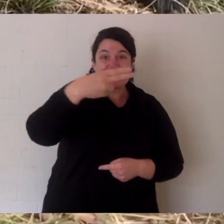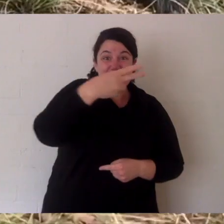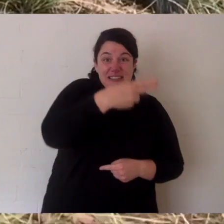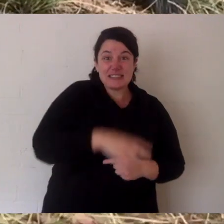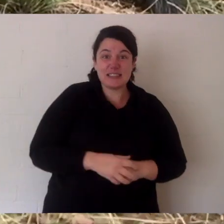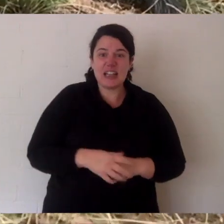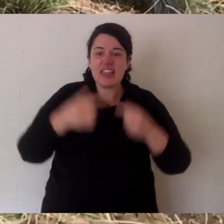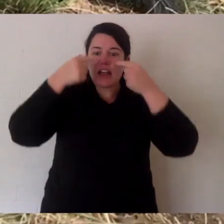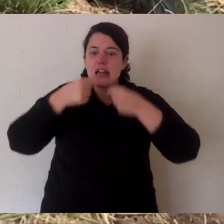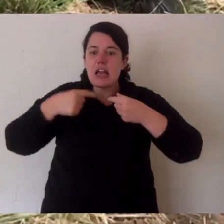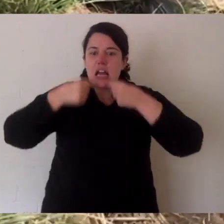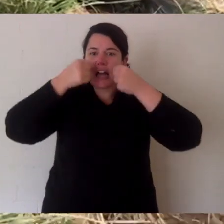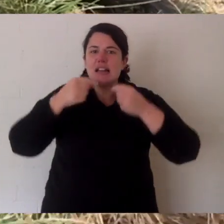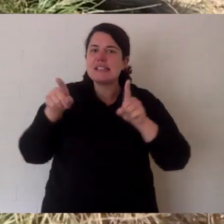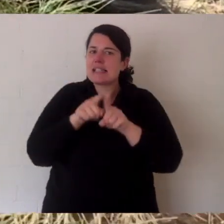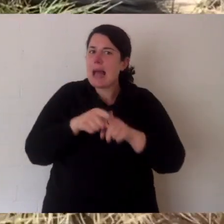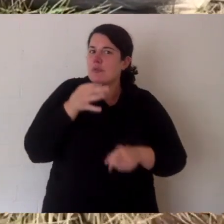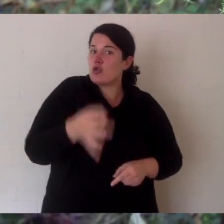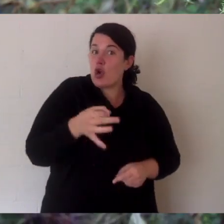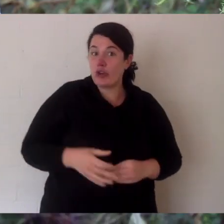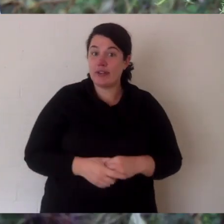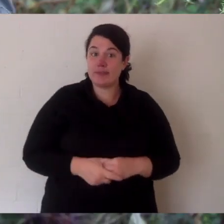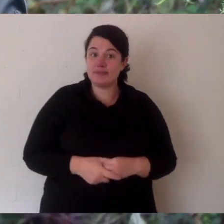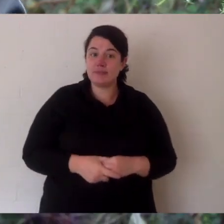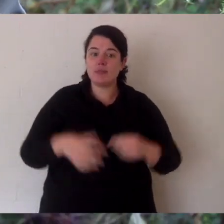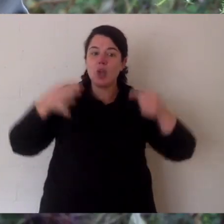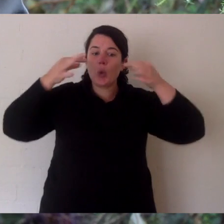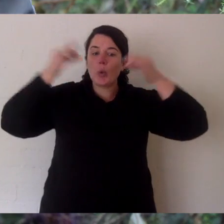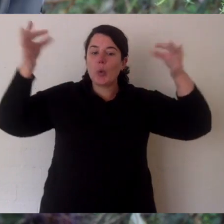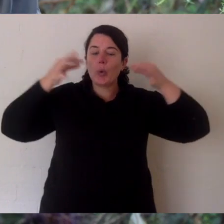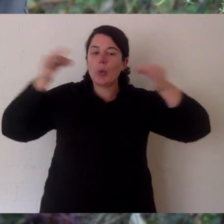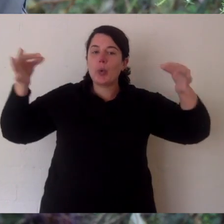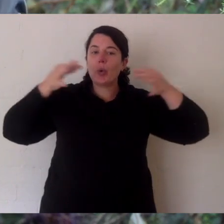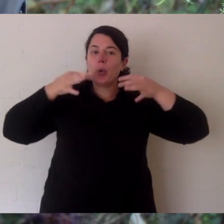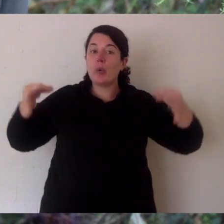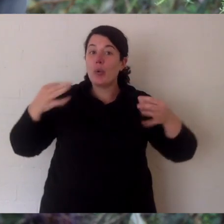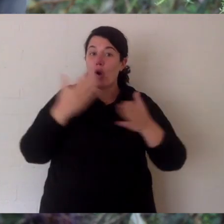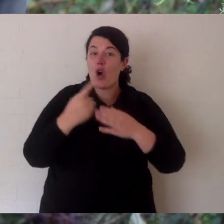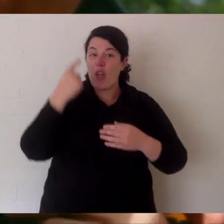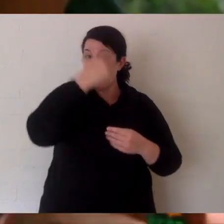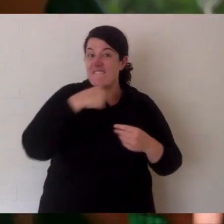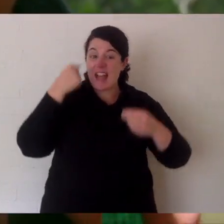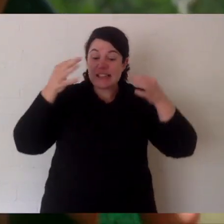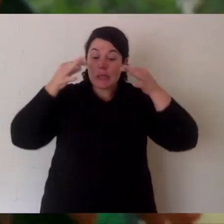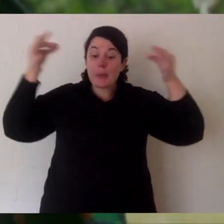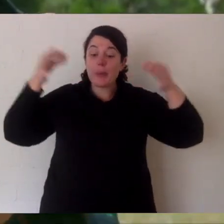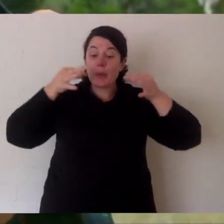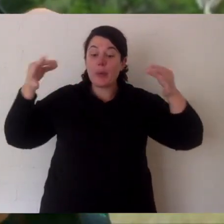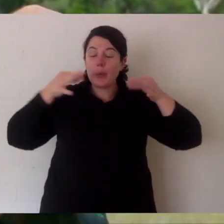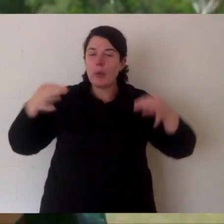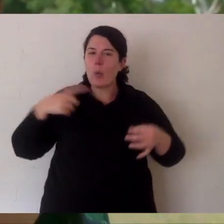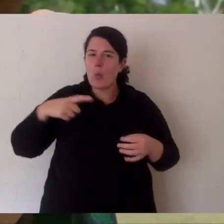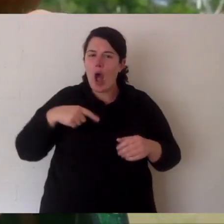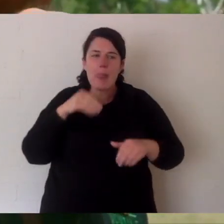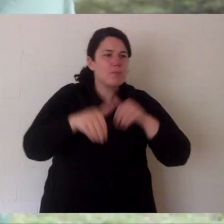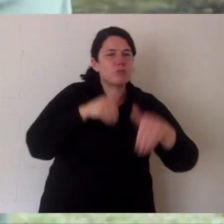canines and scissor-like teeth in the back which shear off meat. The canines are the big ones in the front like a dog. Now we move up they've got sensitive